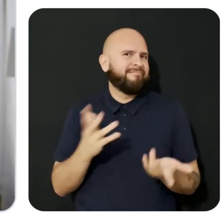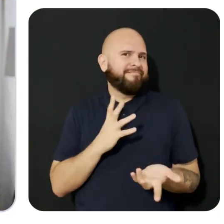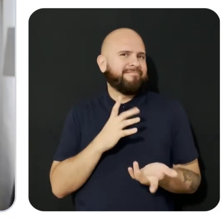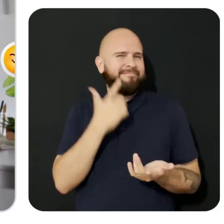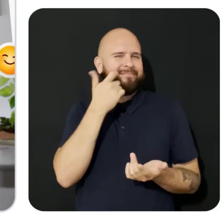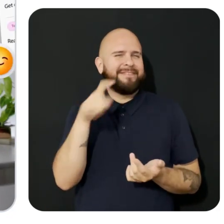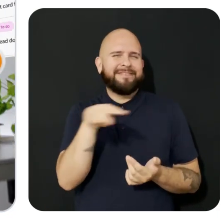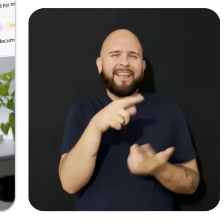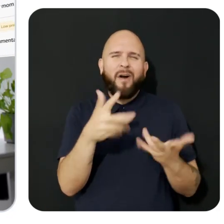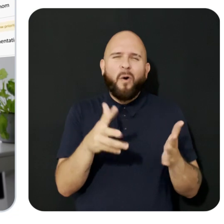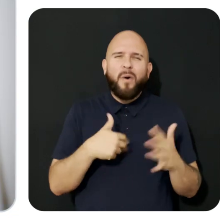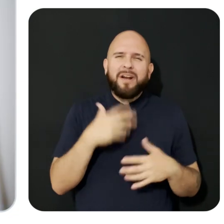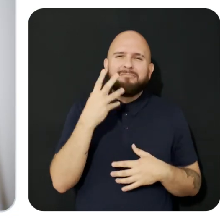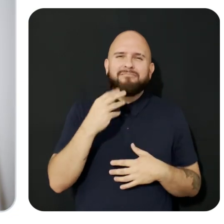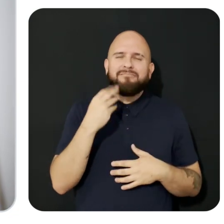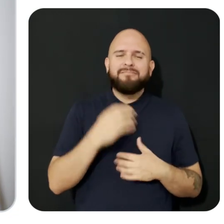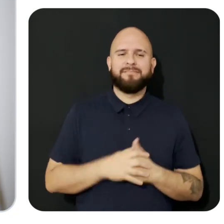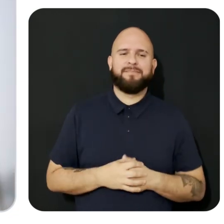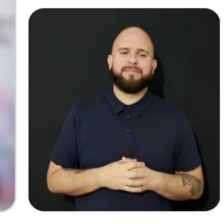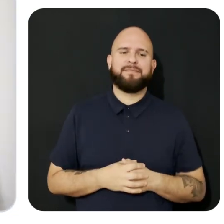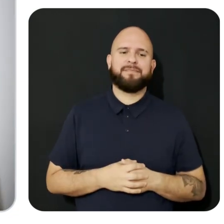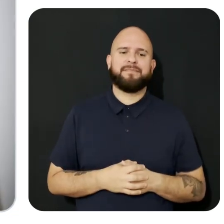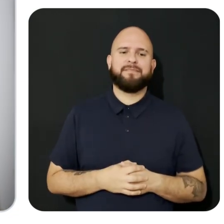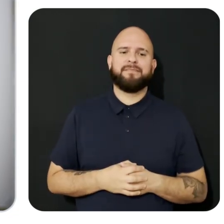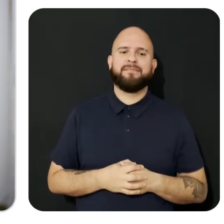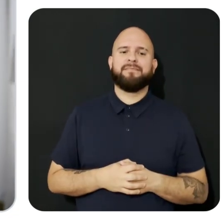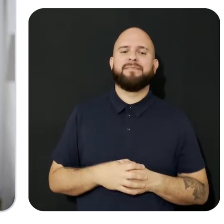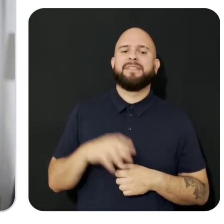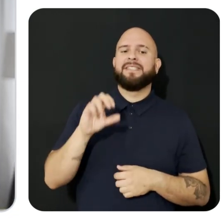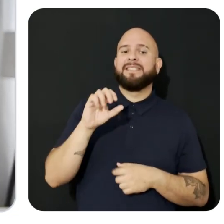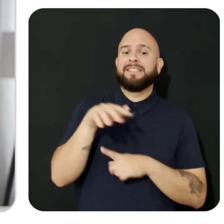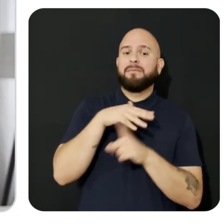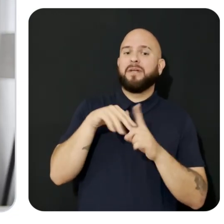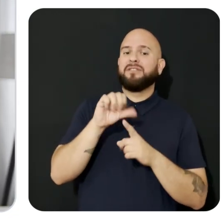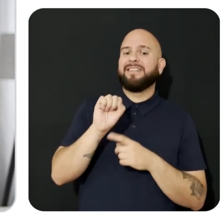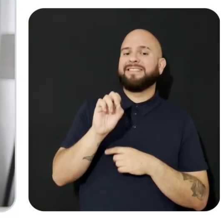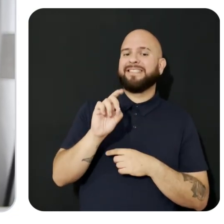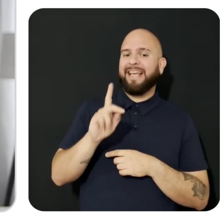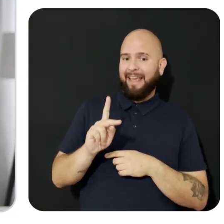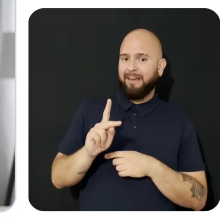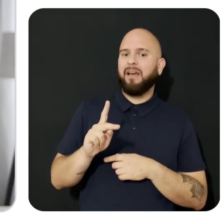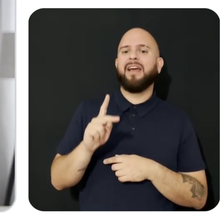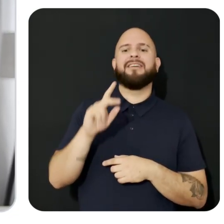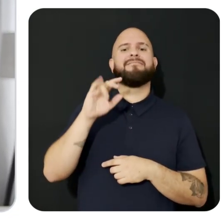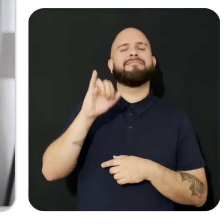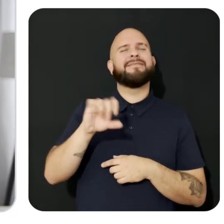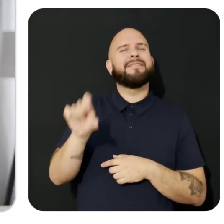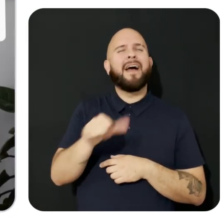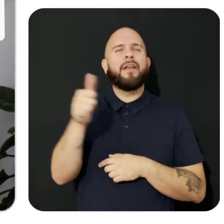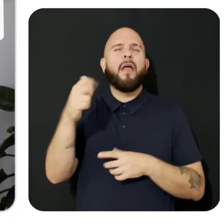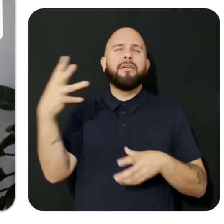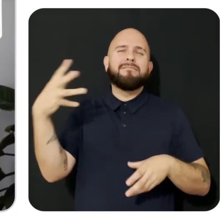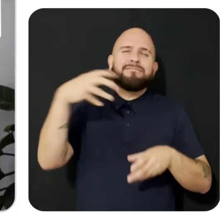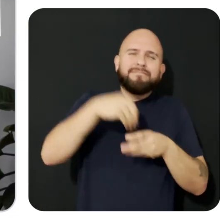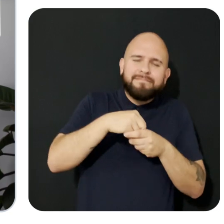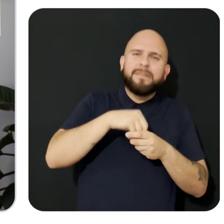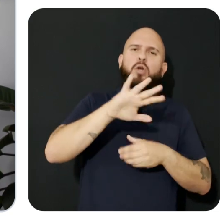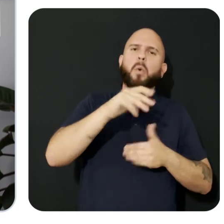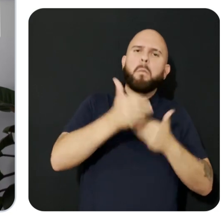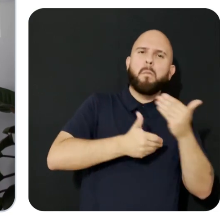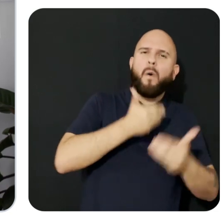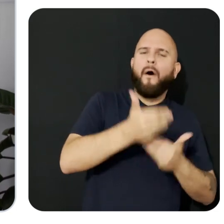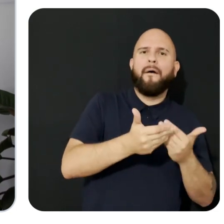With Spatial SDK, Meta Quest devices become another form factor in your mobile development process